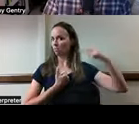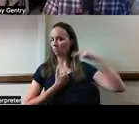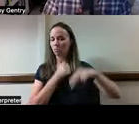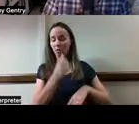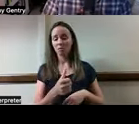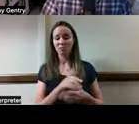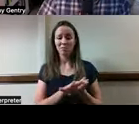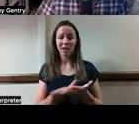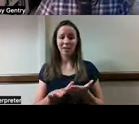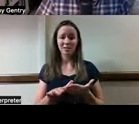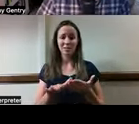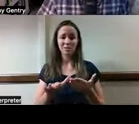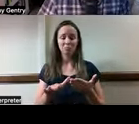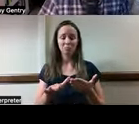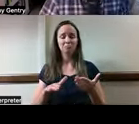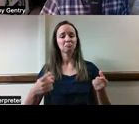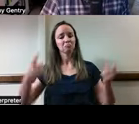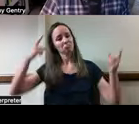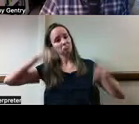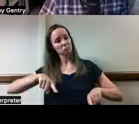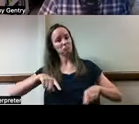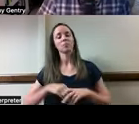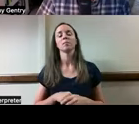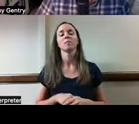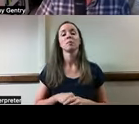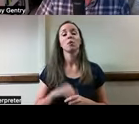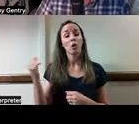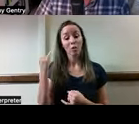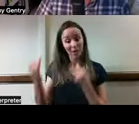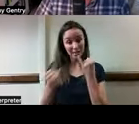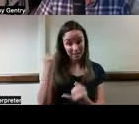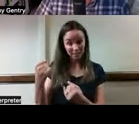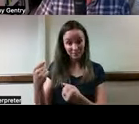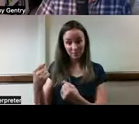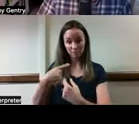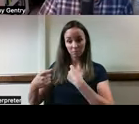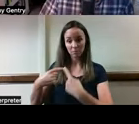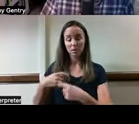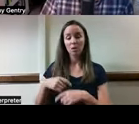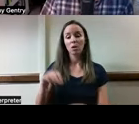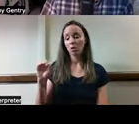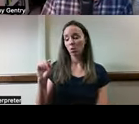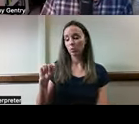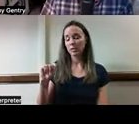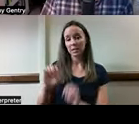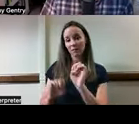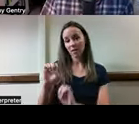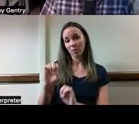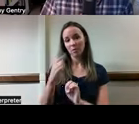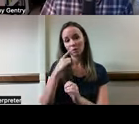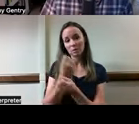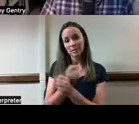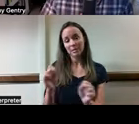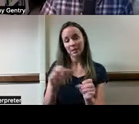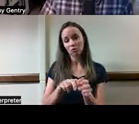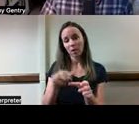compromise there. Another couple ideas that have popped up an OT evaluation for safe transfers. So